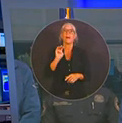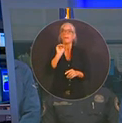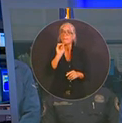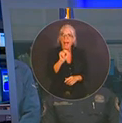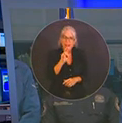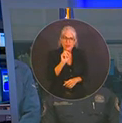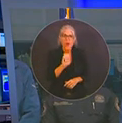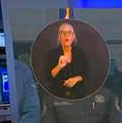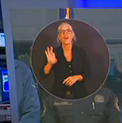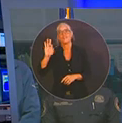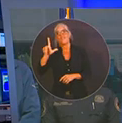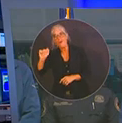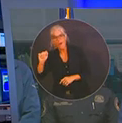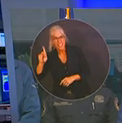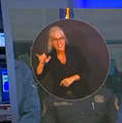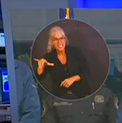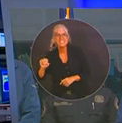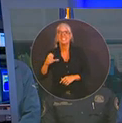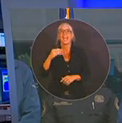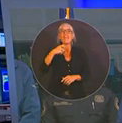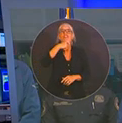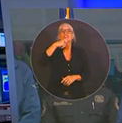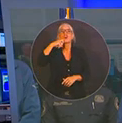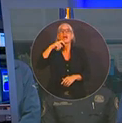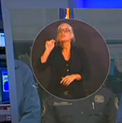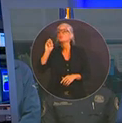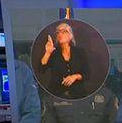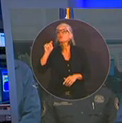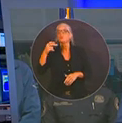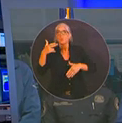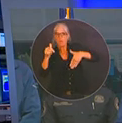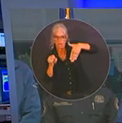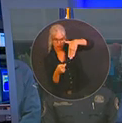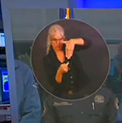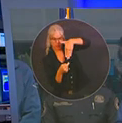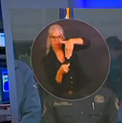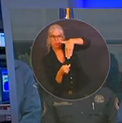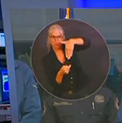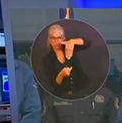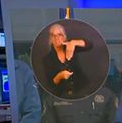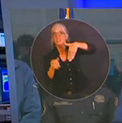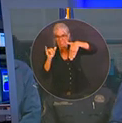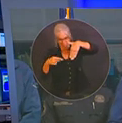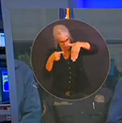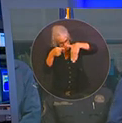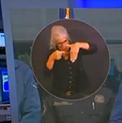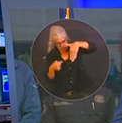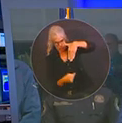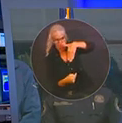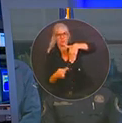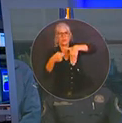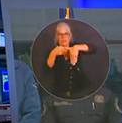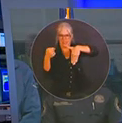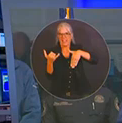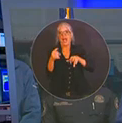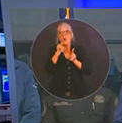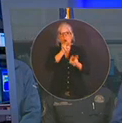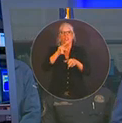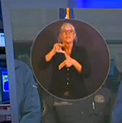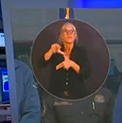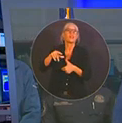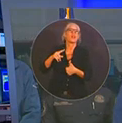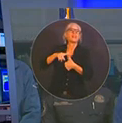and the Dry Tortugas. We have a hurricane watch for Nassau, Duval, Clay, St. John's, Putnam, Flagler,